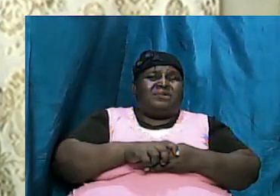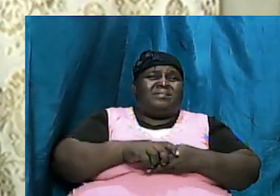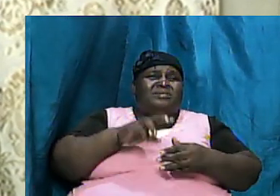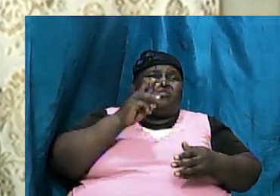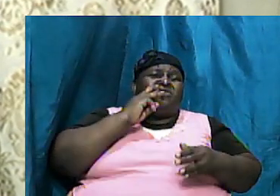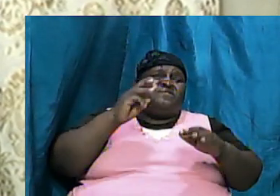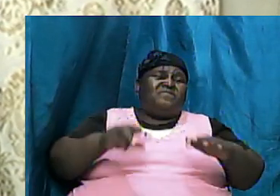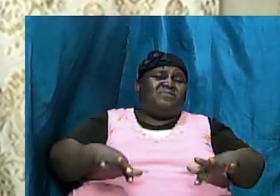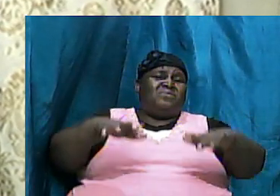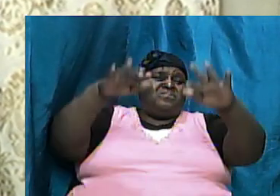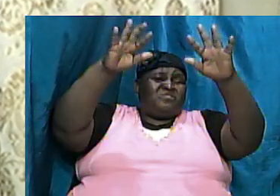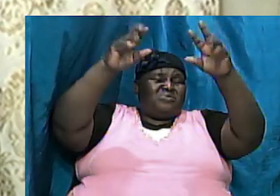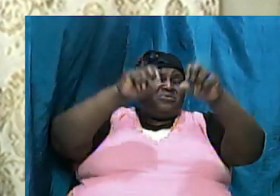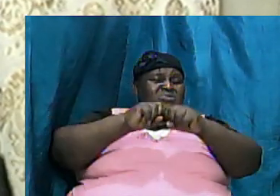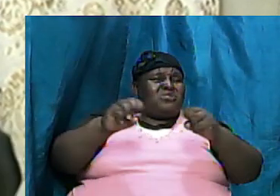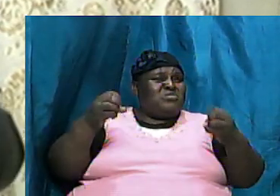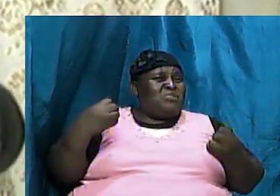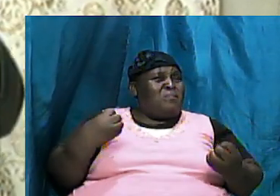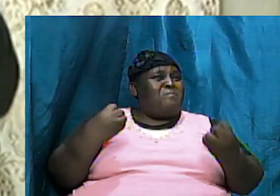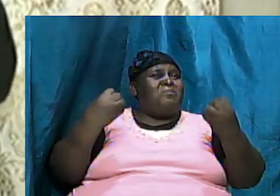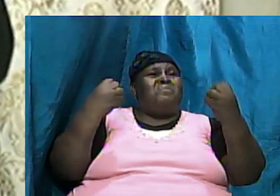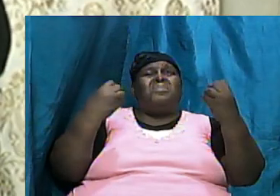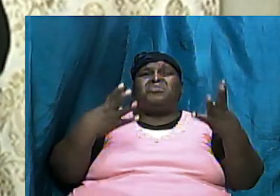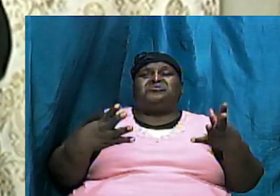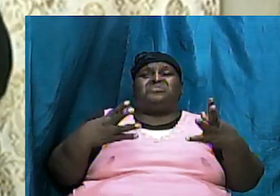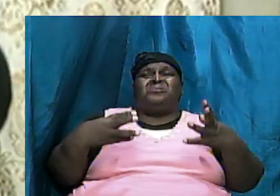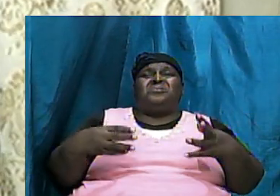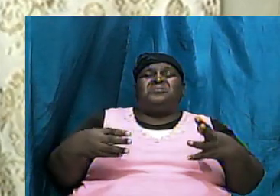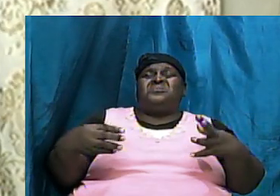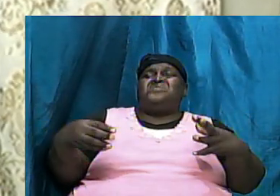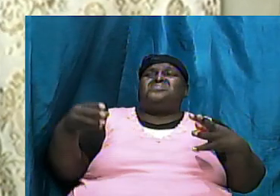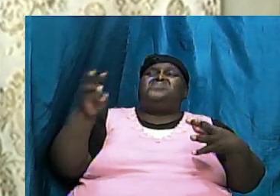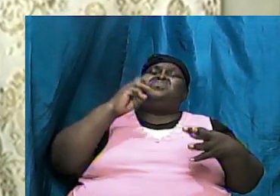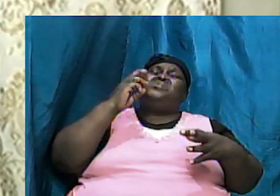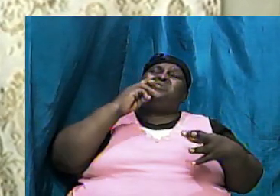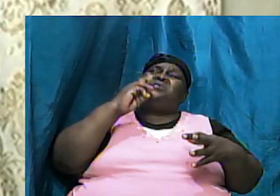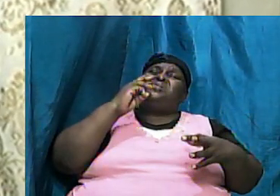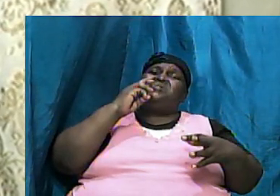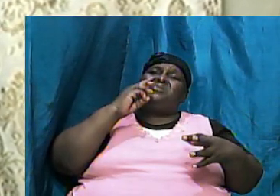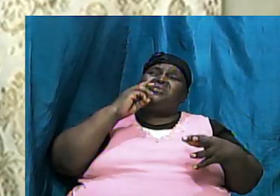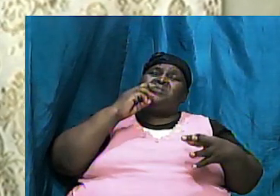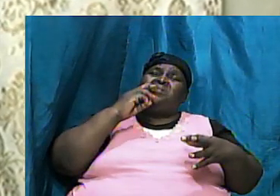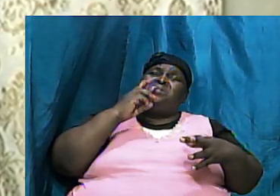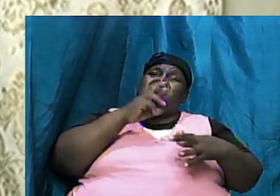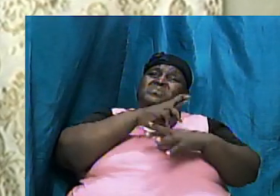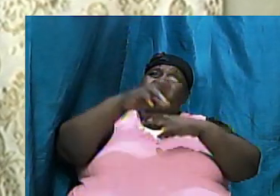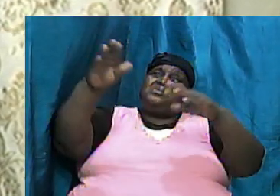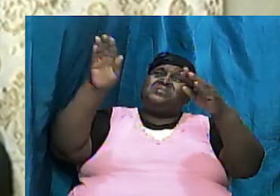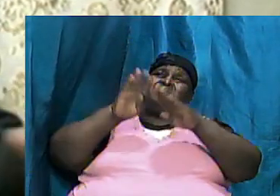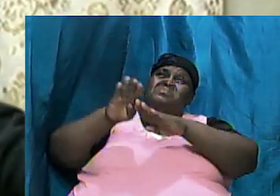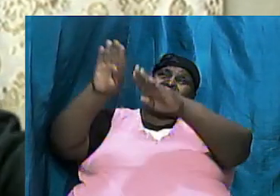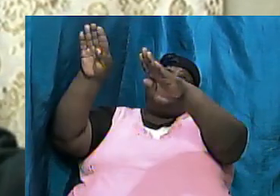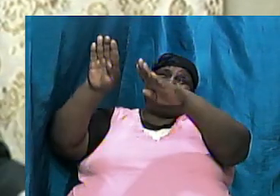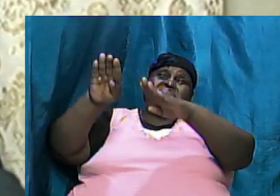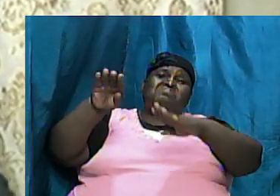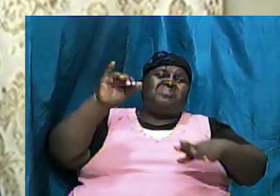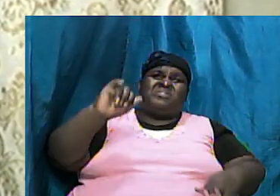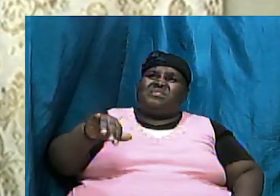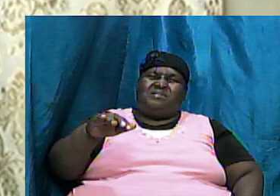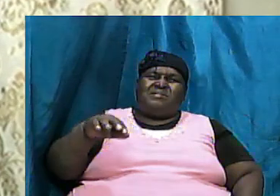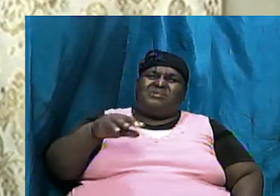so much that the waters reached the mountain and it carried the ark up in the air they said that is crazy